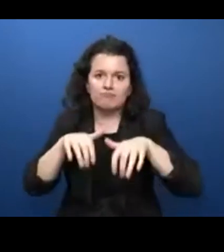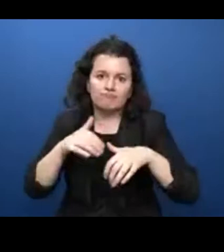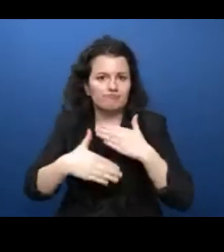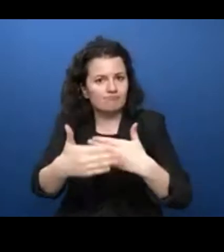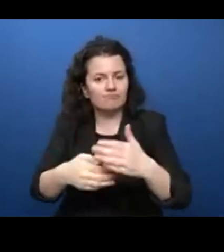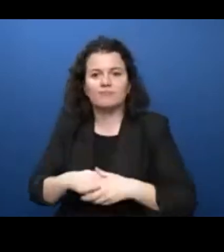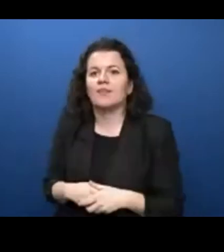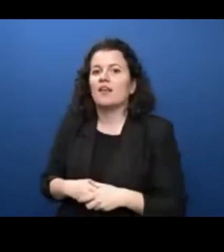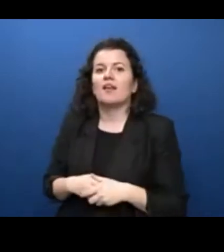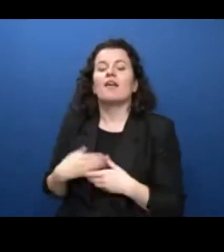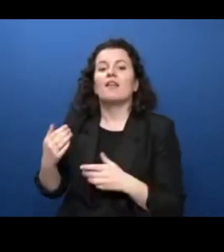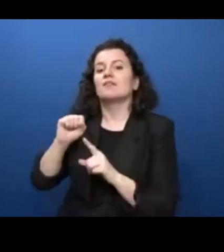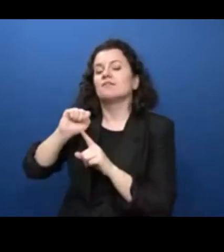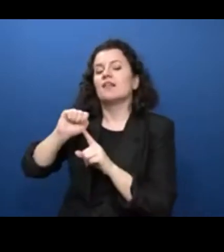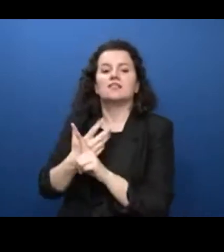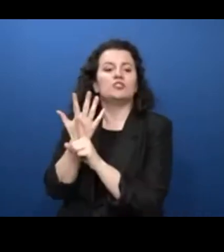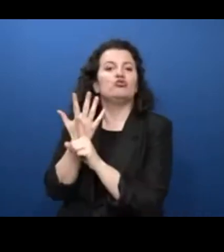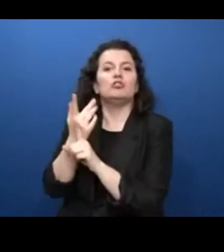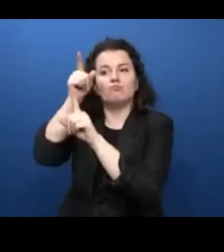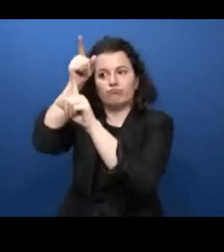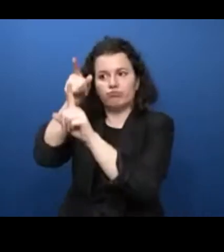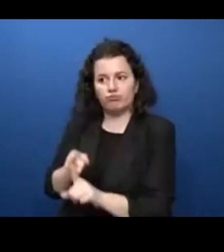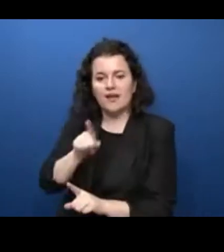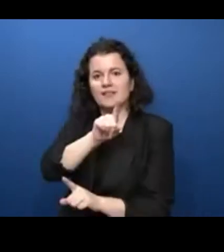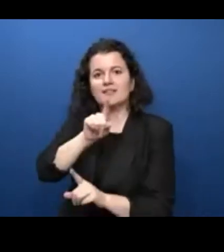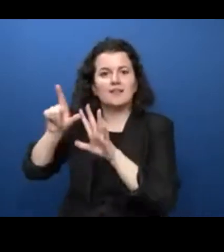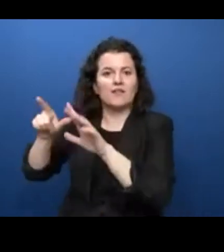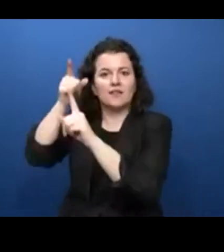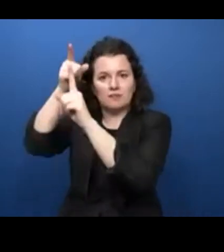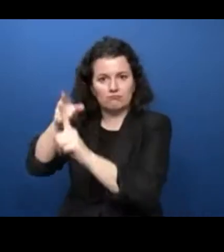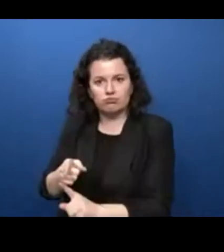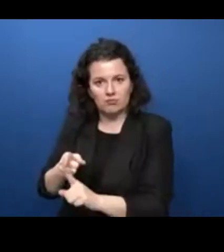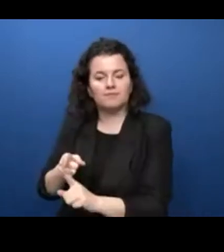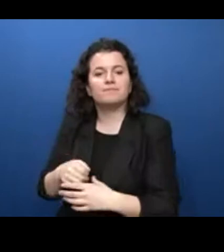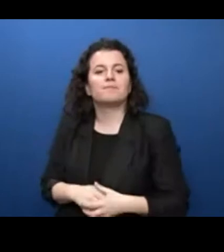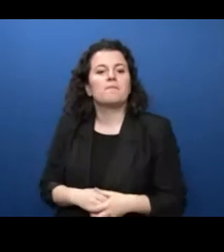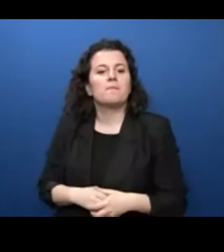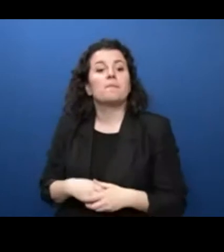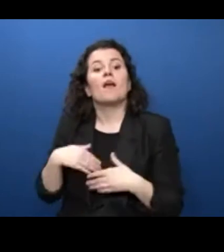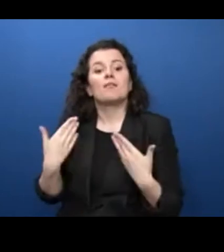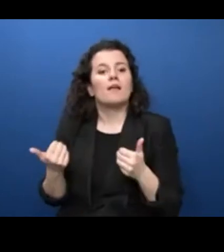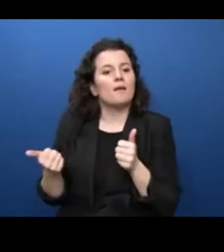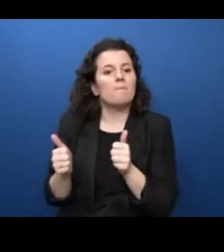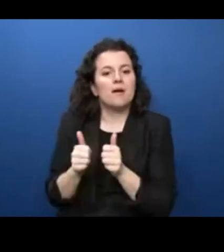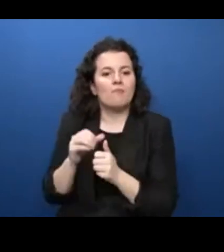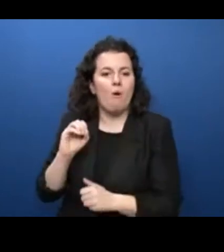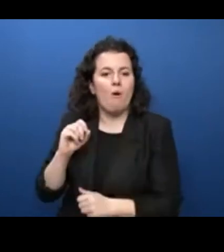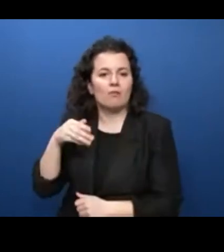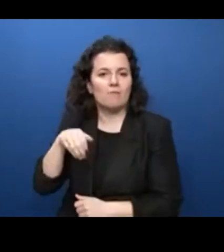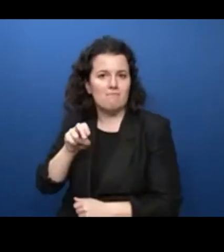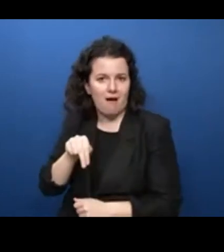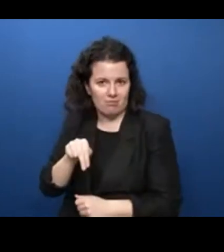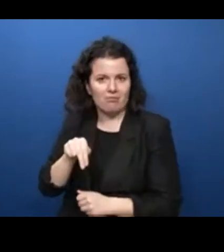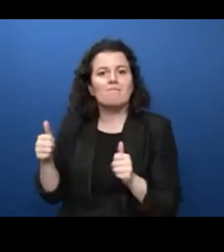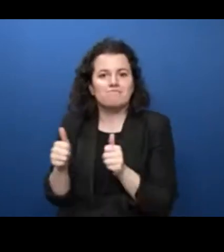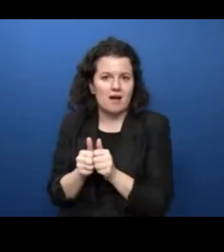other 17 goals. Osman, again, linked to partnerships working together and bringing that fundamental view from